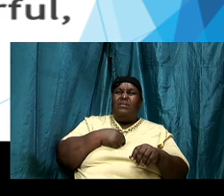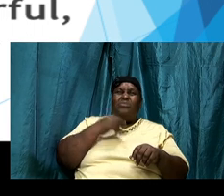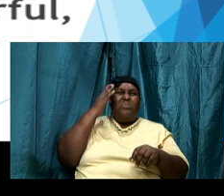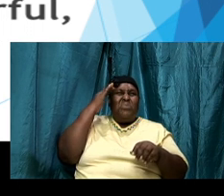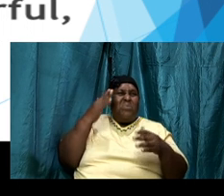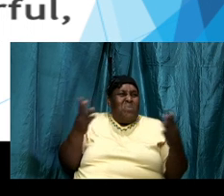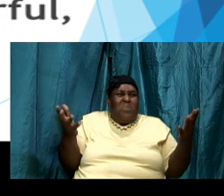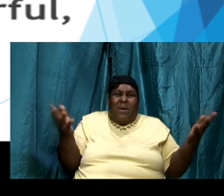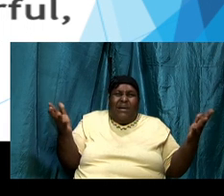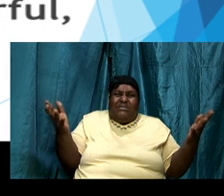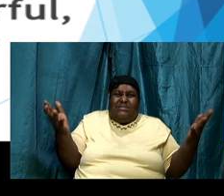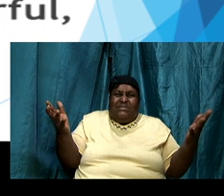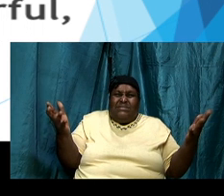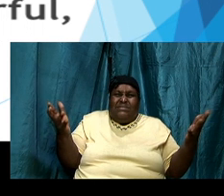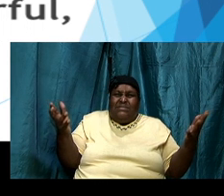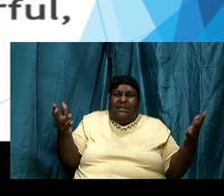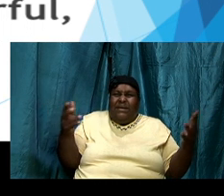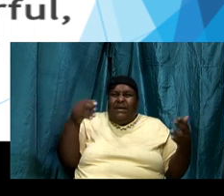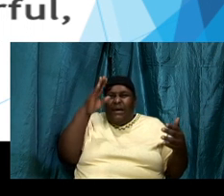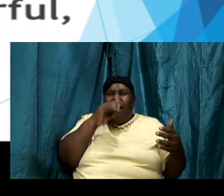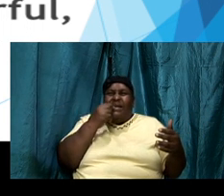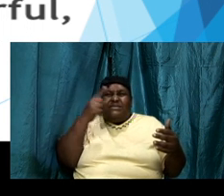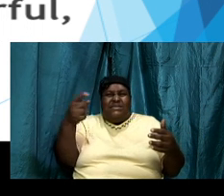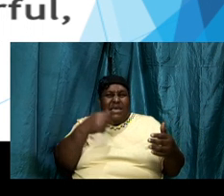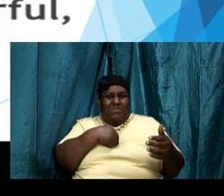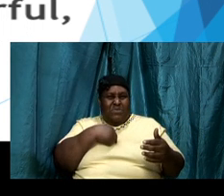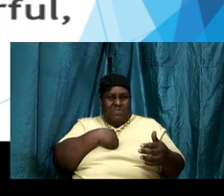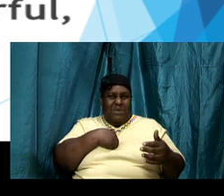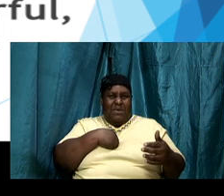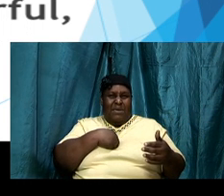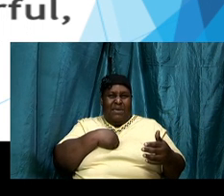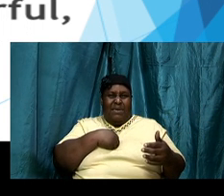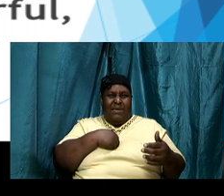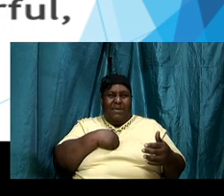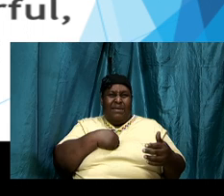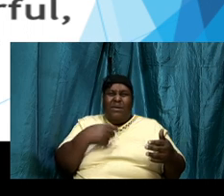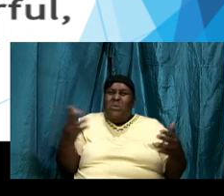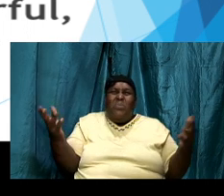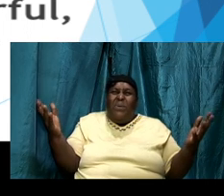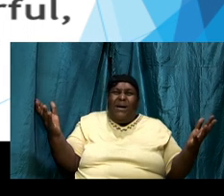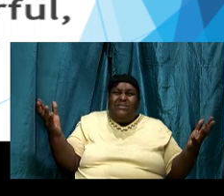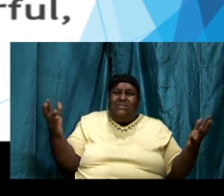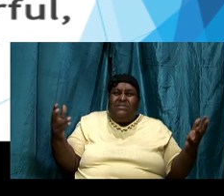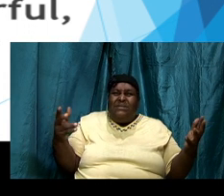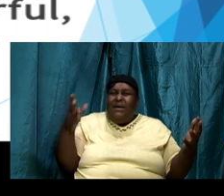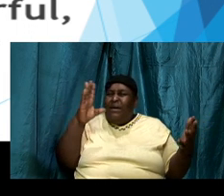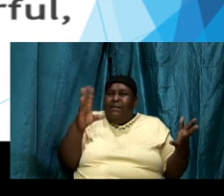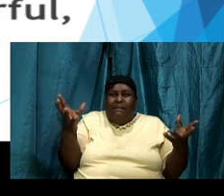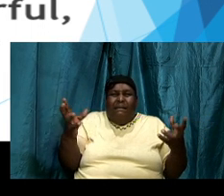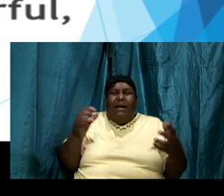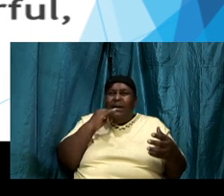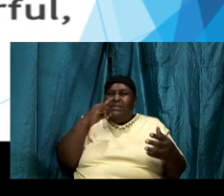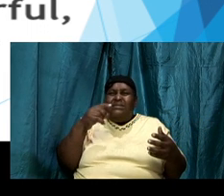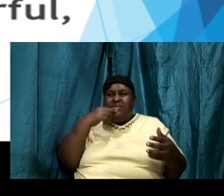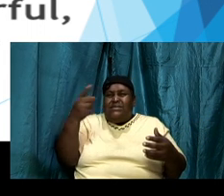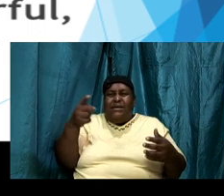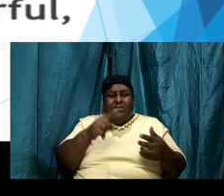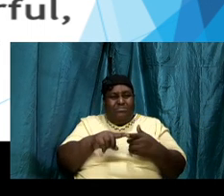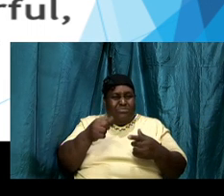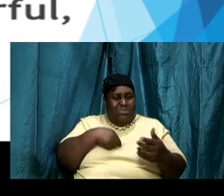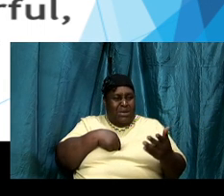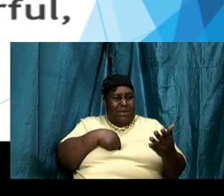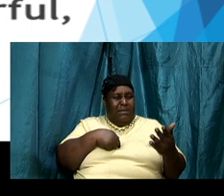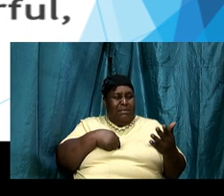here what do I need to do from what God is as we start to meditate and look at the questions and think